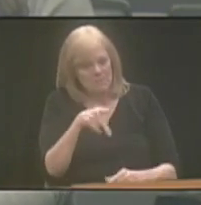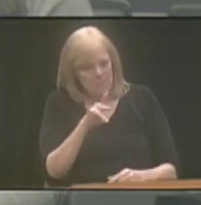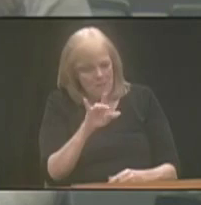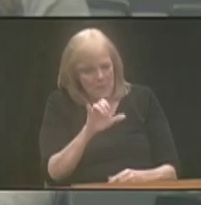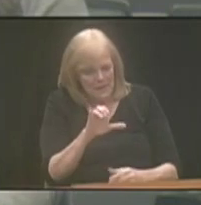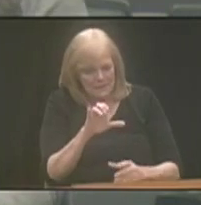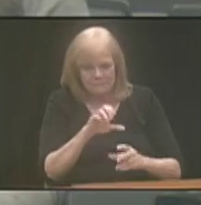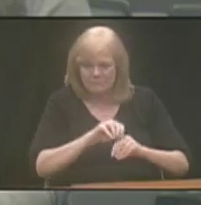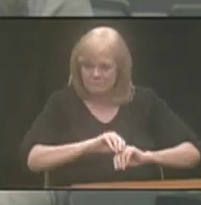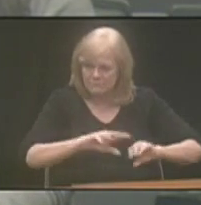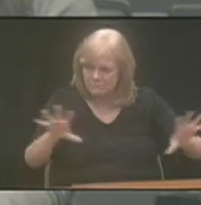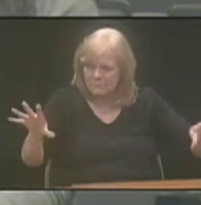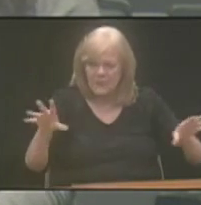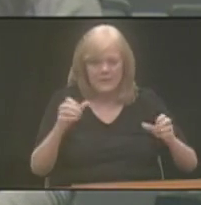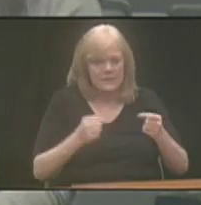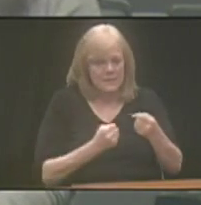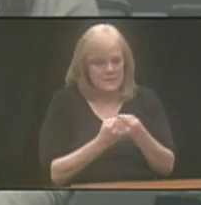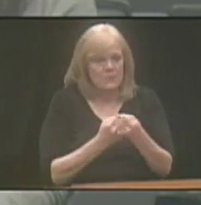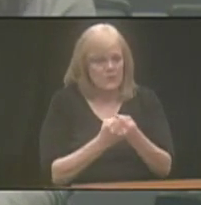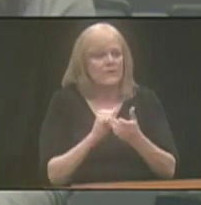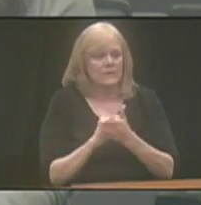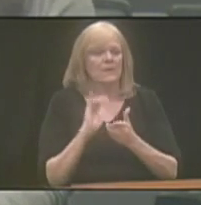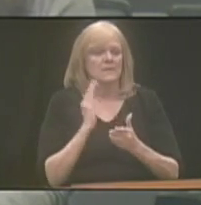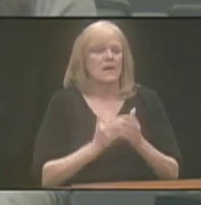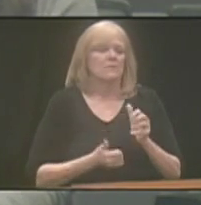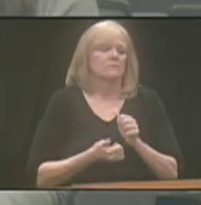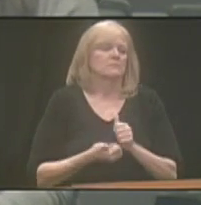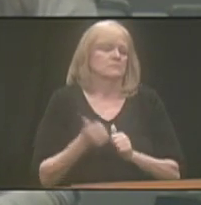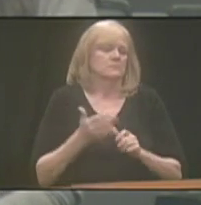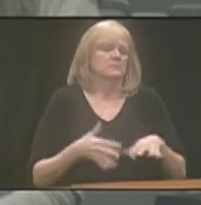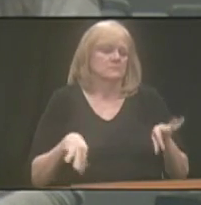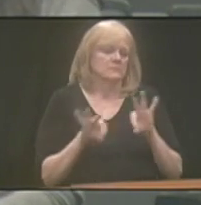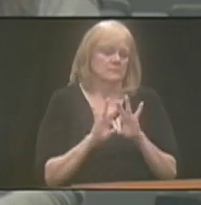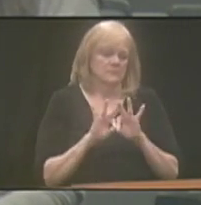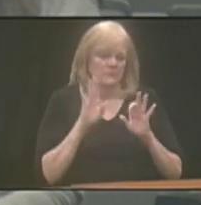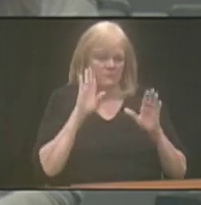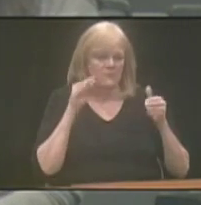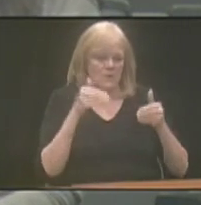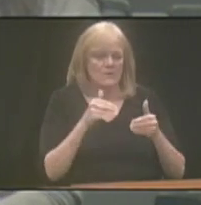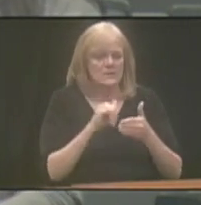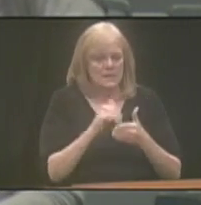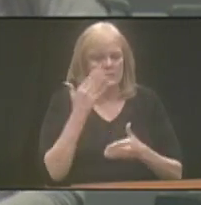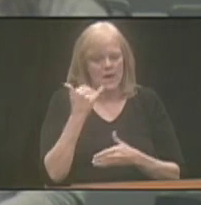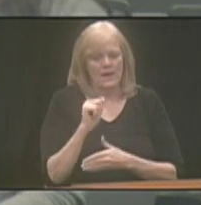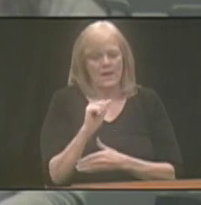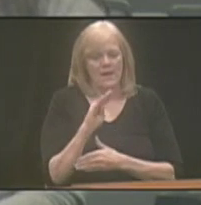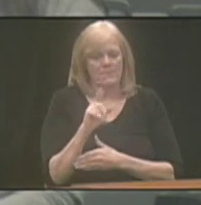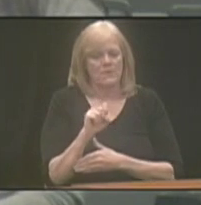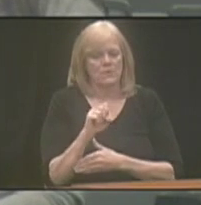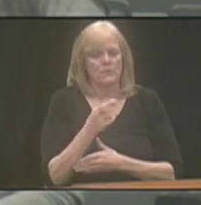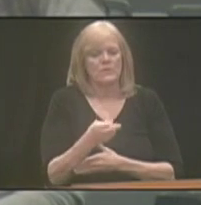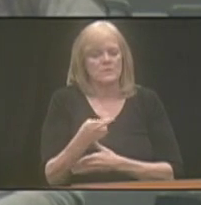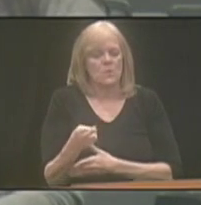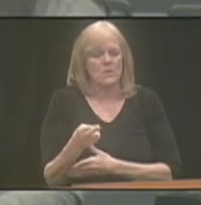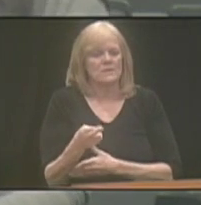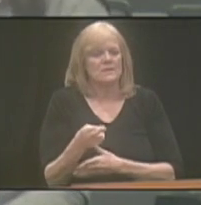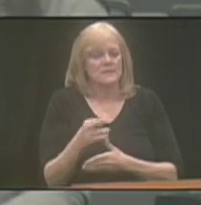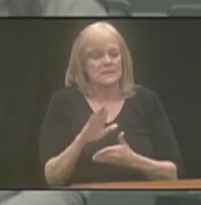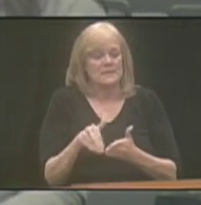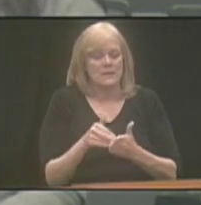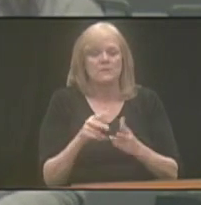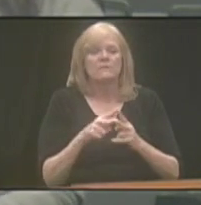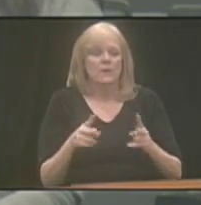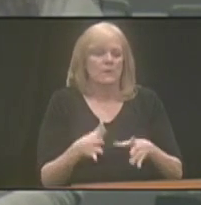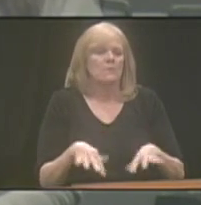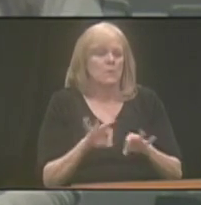and out there and supported is really all our main focus. And that's why that ABLE National Resource Center is so critical to all